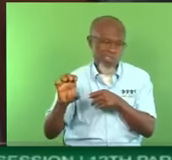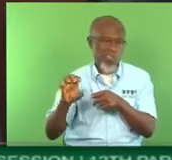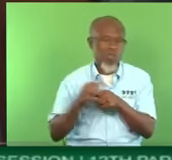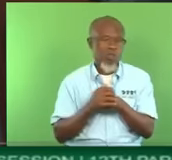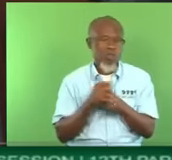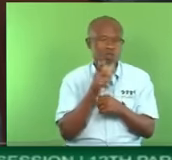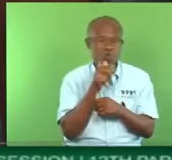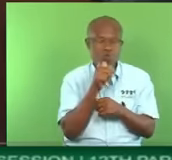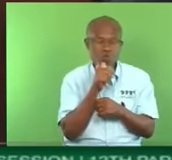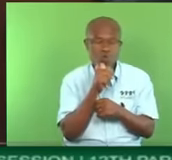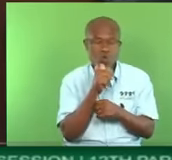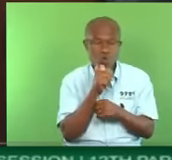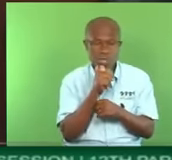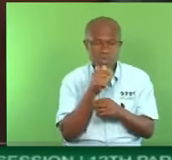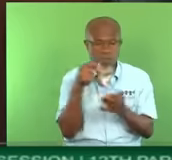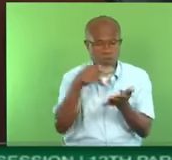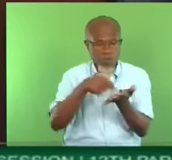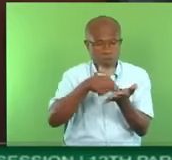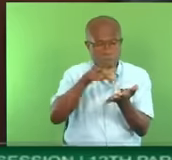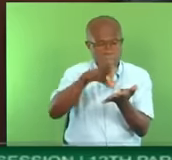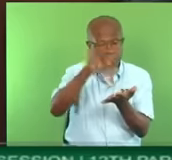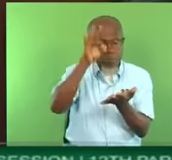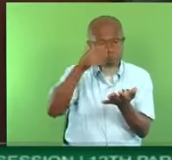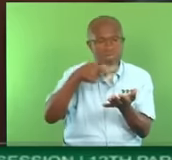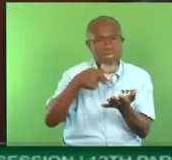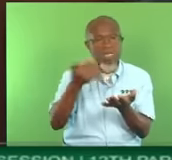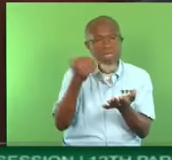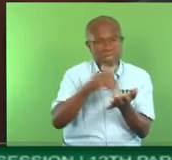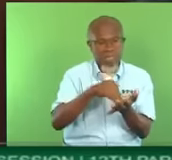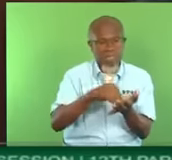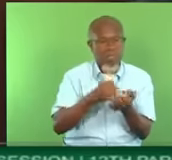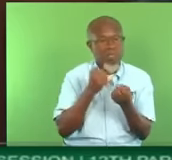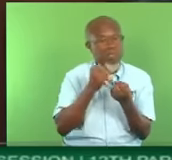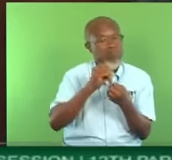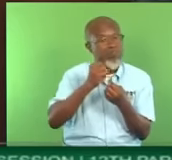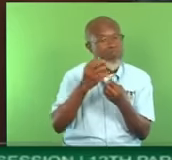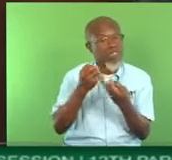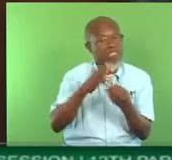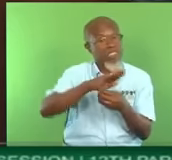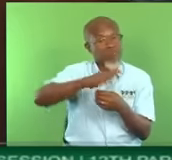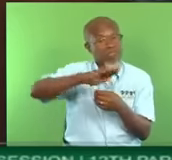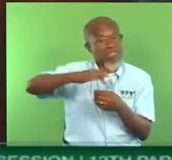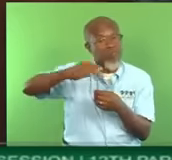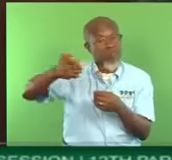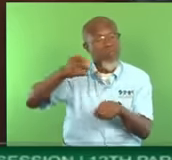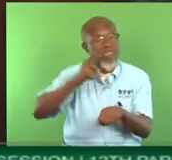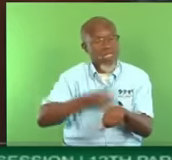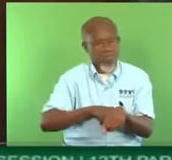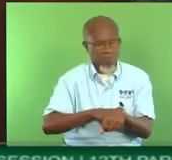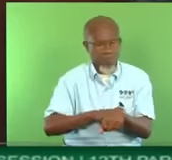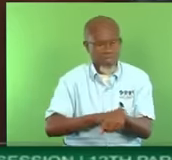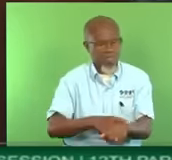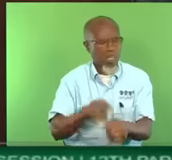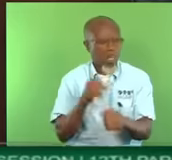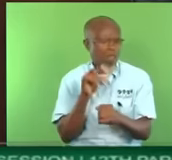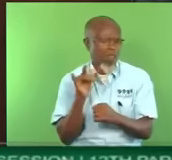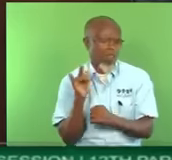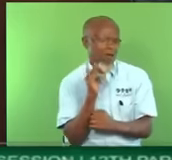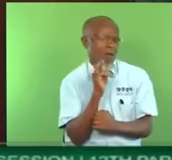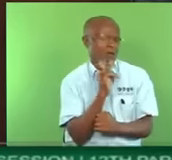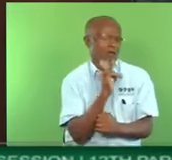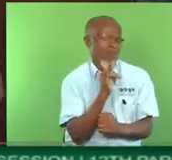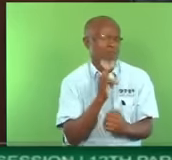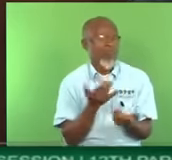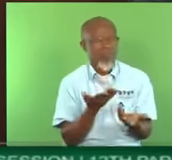returned me and the United National Congress on multiple occasions as their beloved member of Parliament. Madam